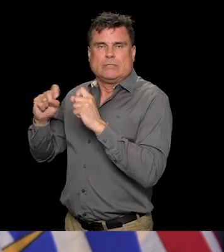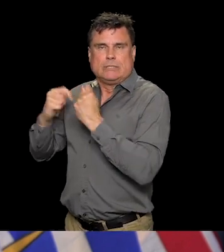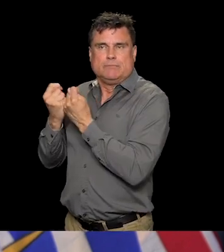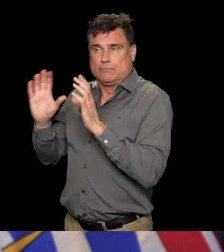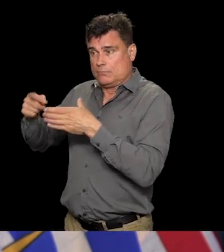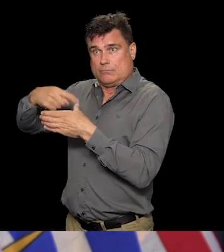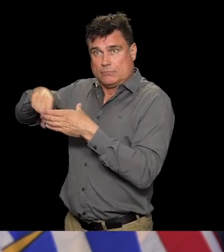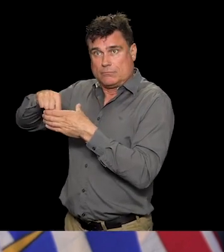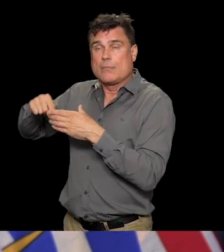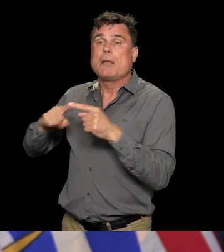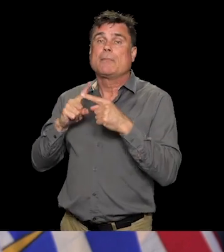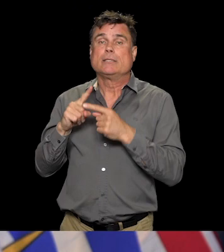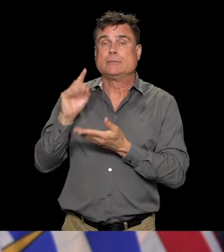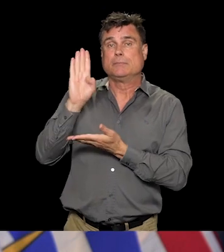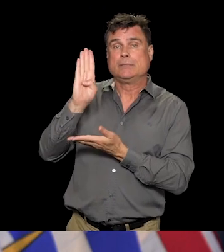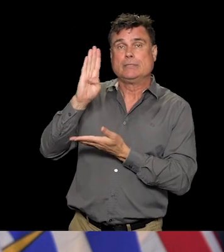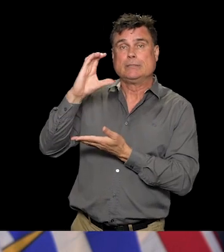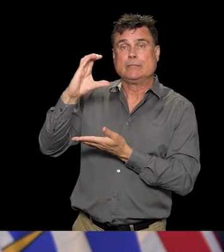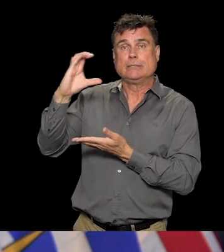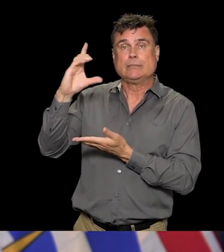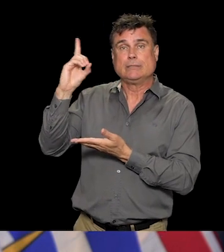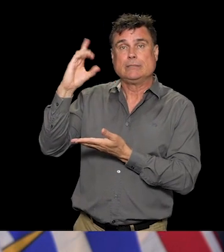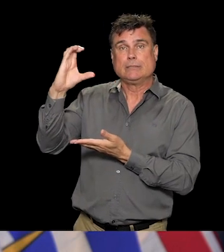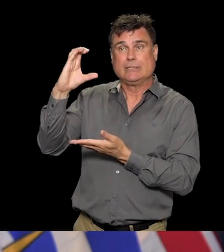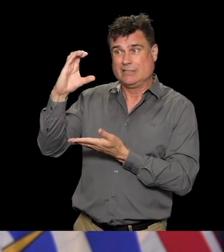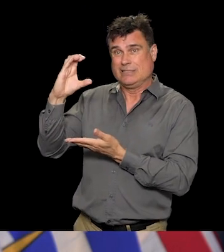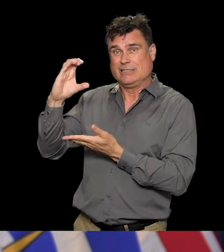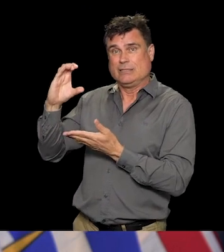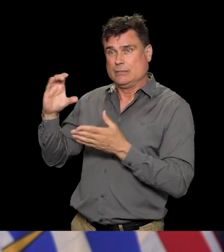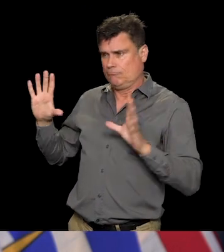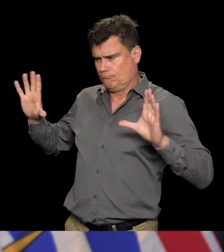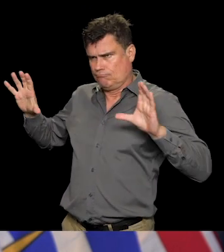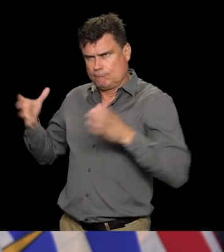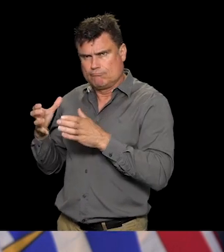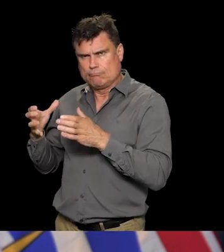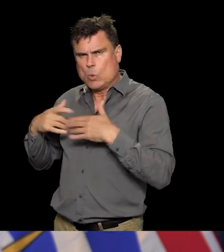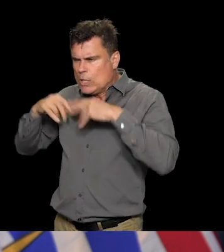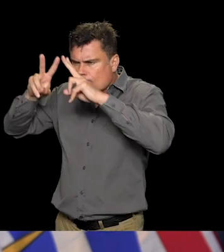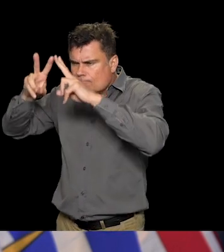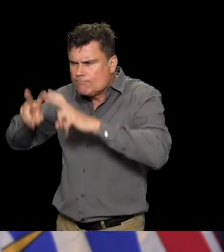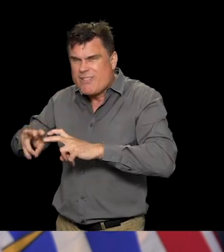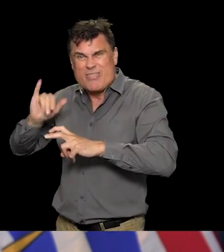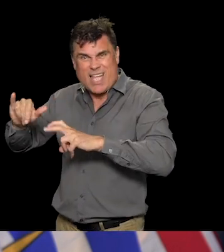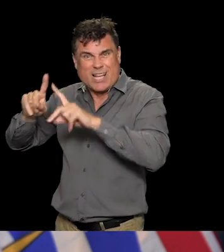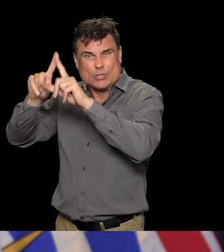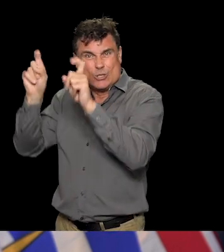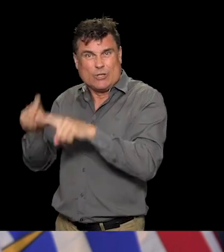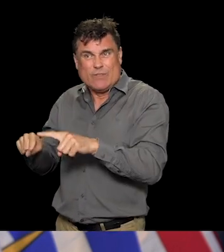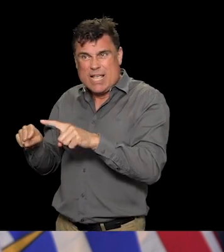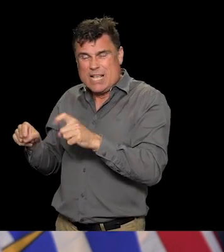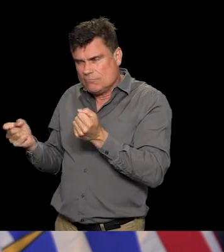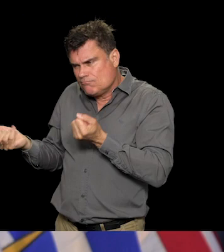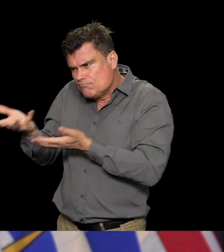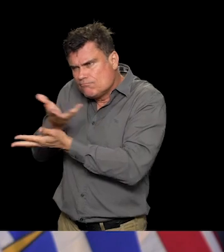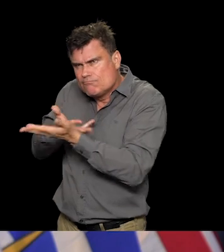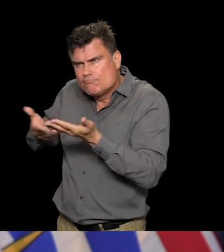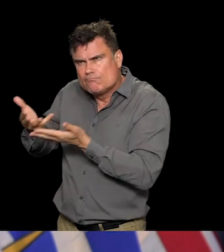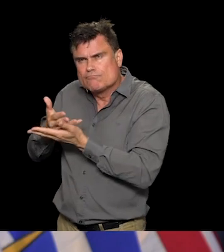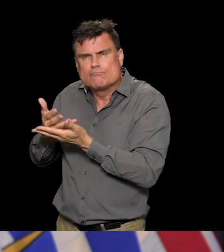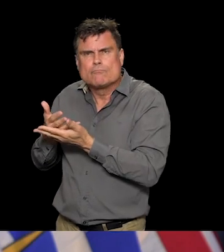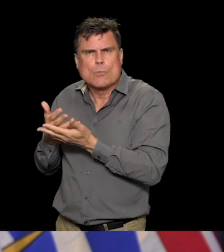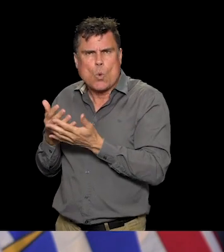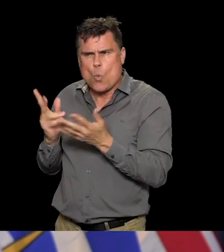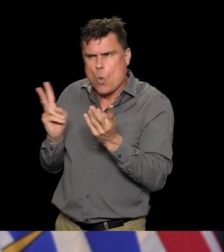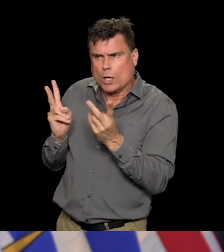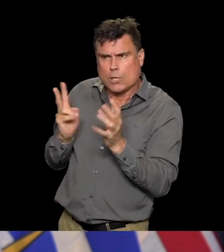unintended consequences, both positive and negative because we want to be able to highlight going forward what are the positive things that we